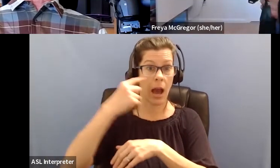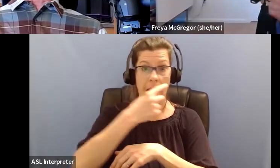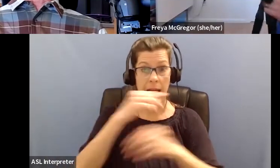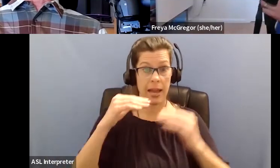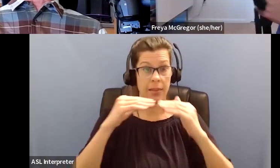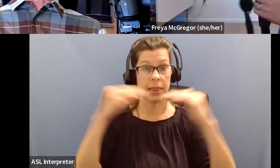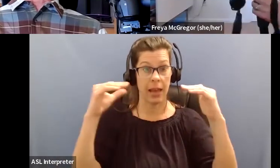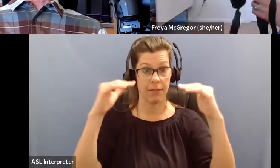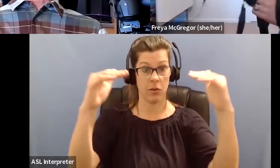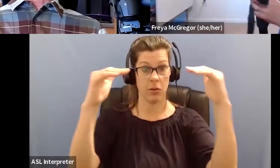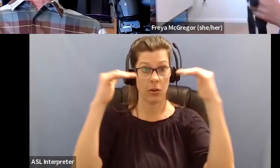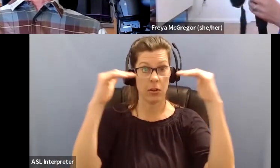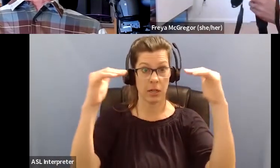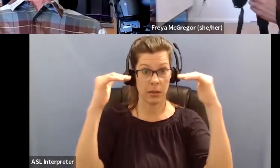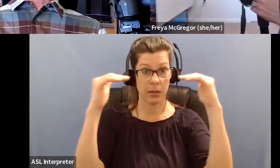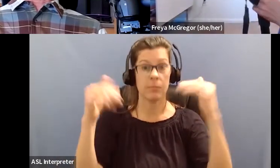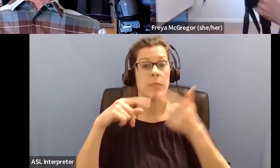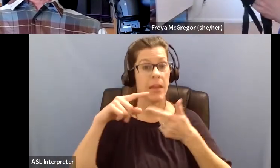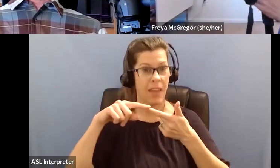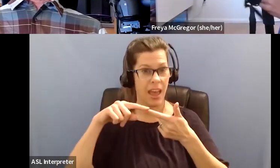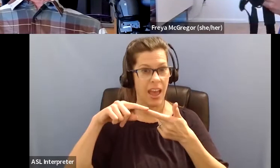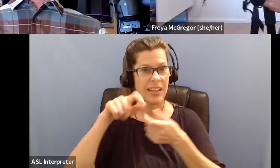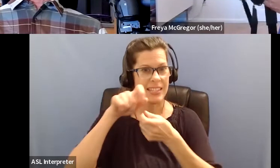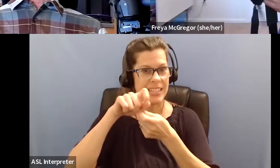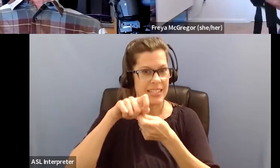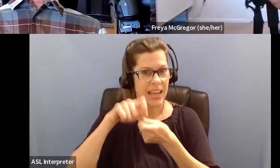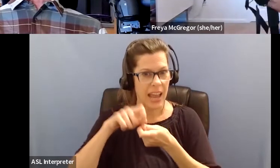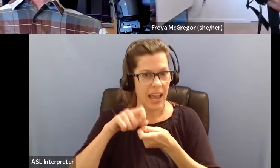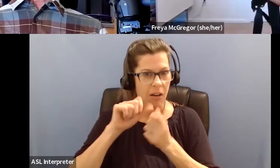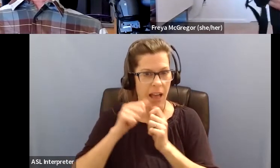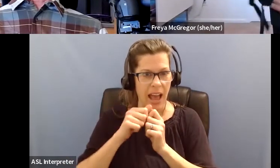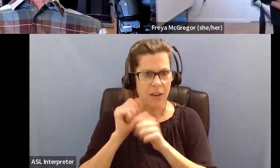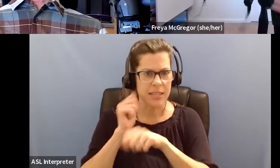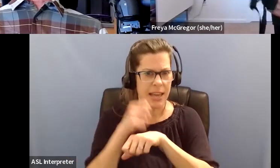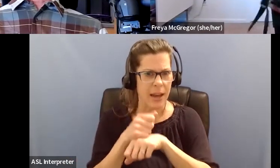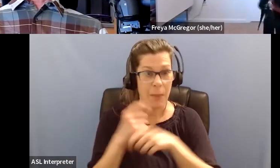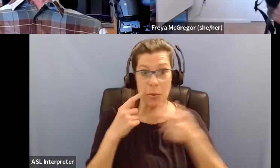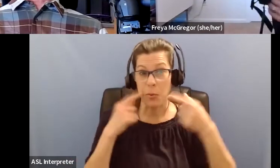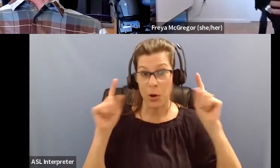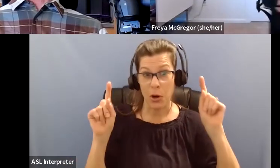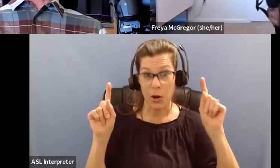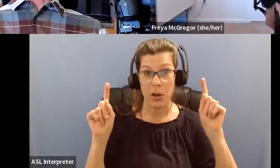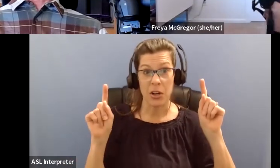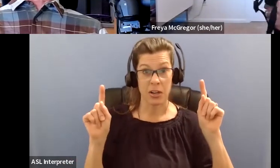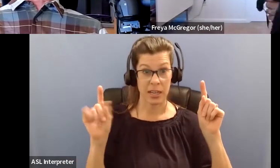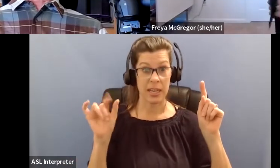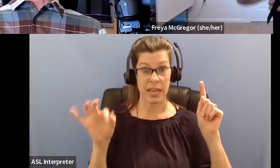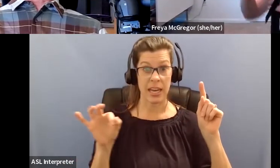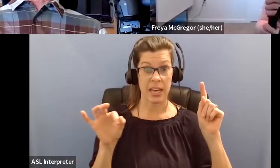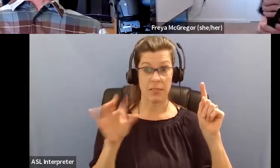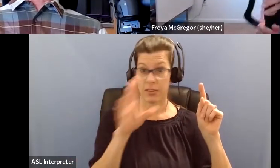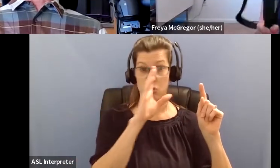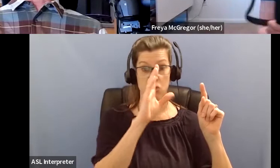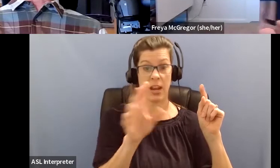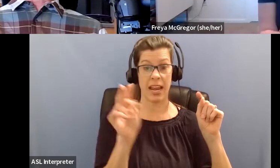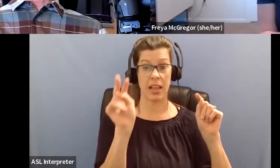details. And again, the devil's in the details. So, it's fine to look straight, but if you need